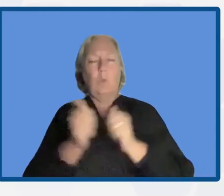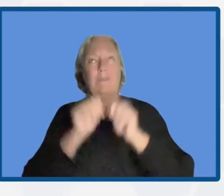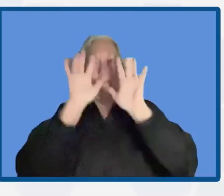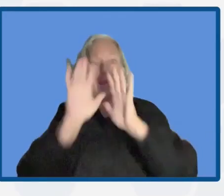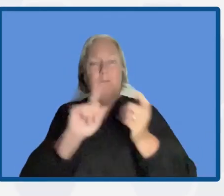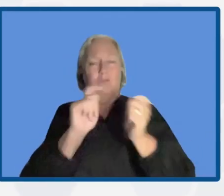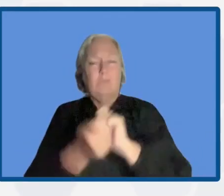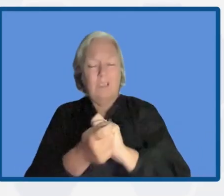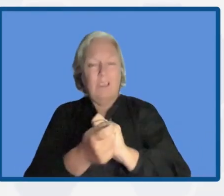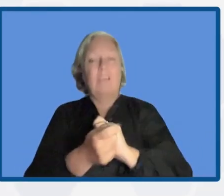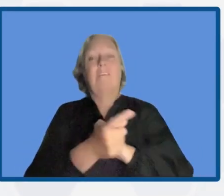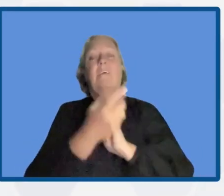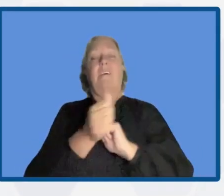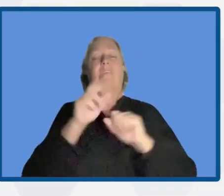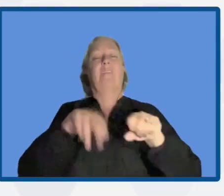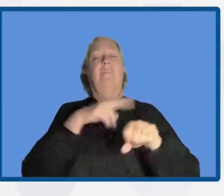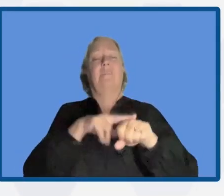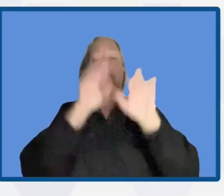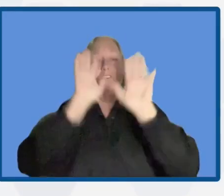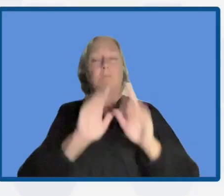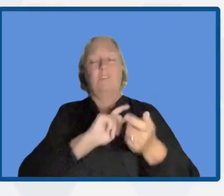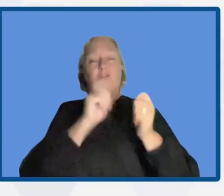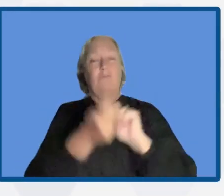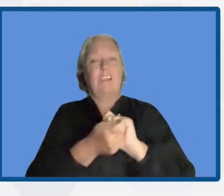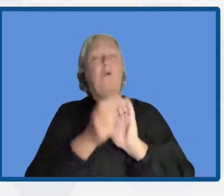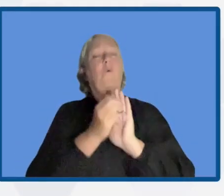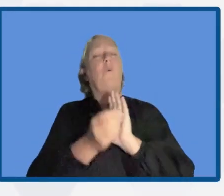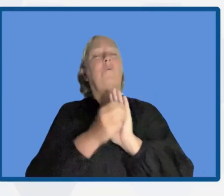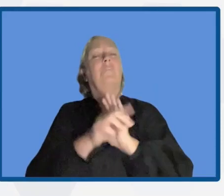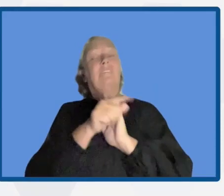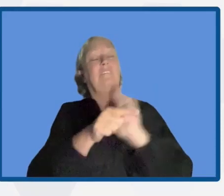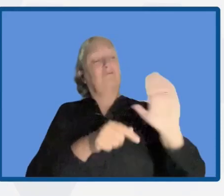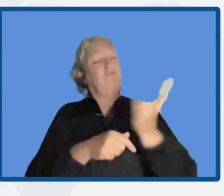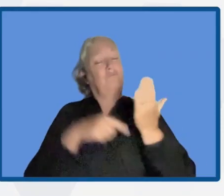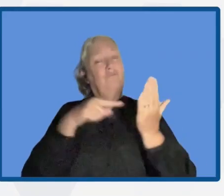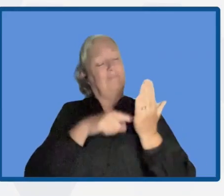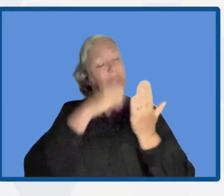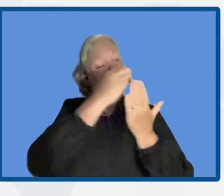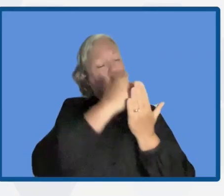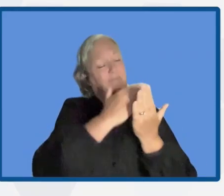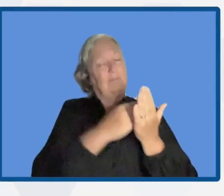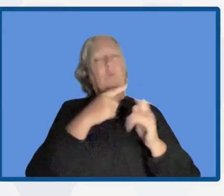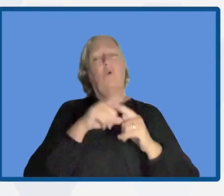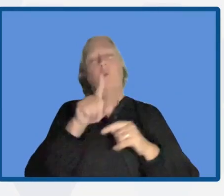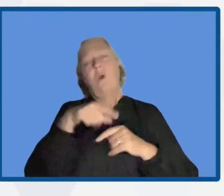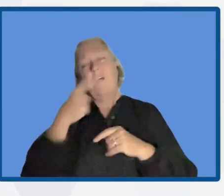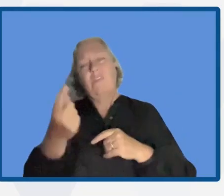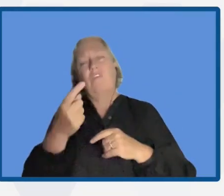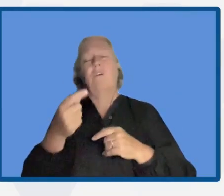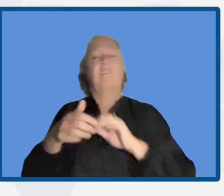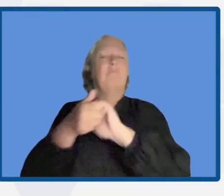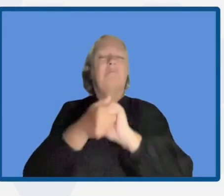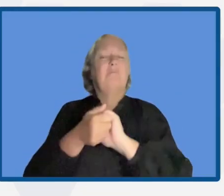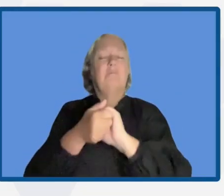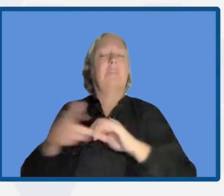from the national climate change office, and as well as guidelines from other agencies such as the Ministry of